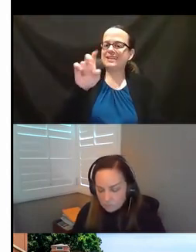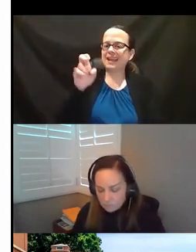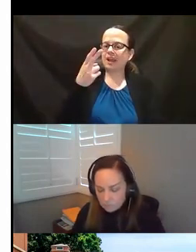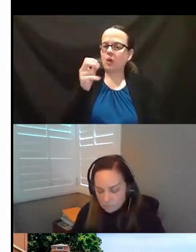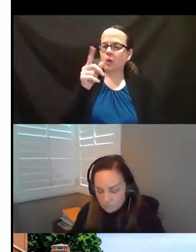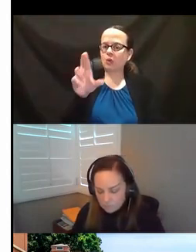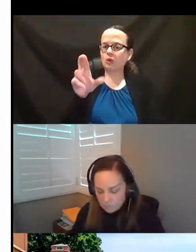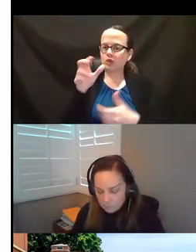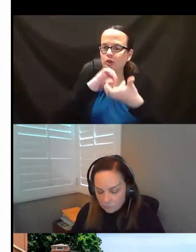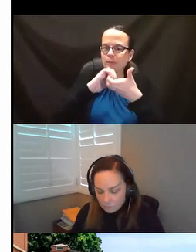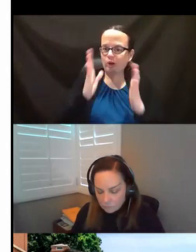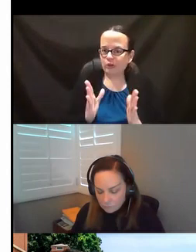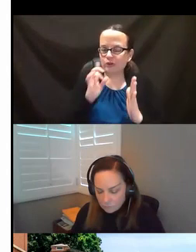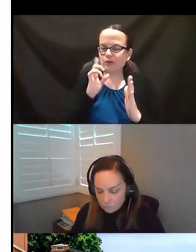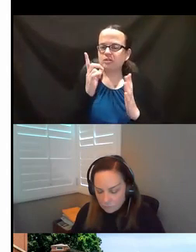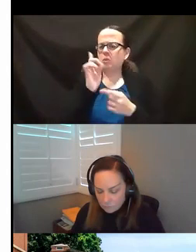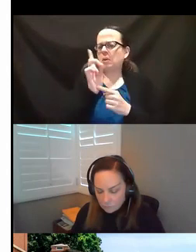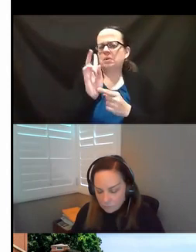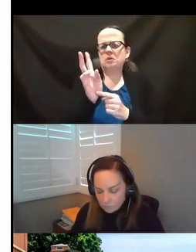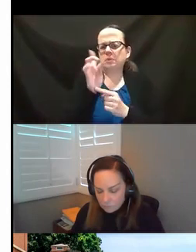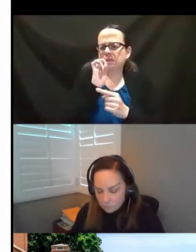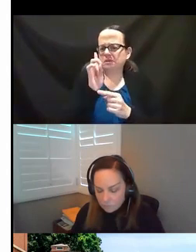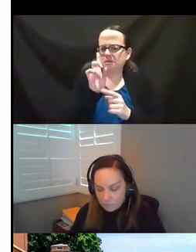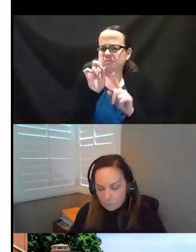we'll give you a under a minute to answer that.